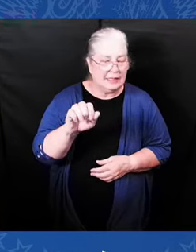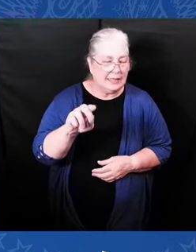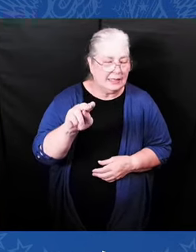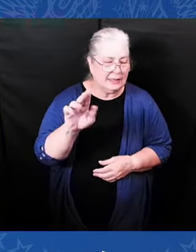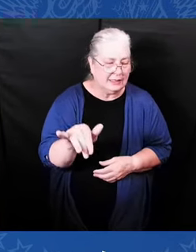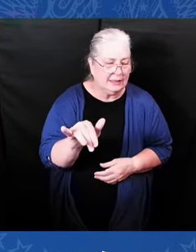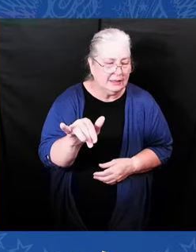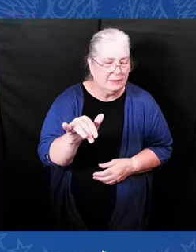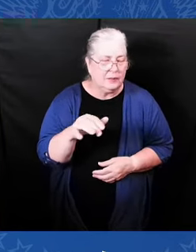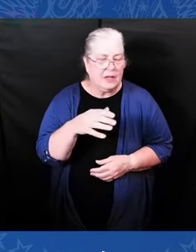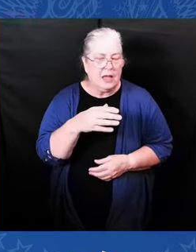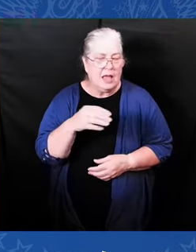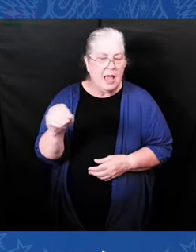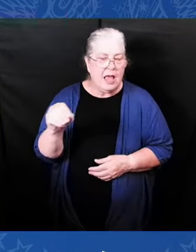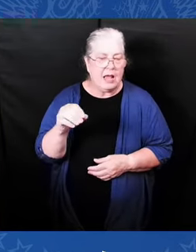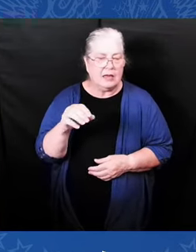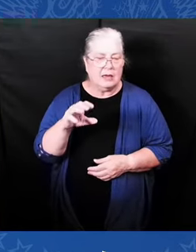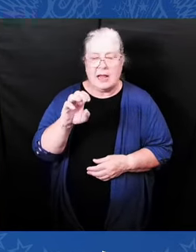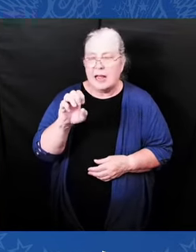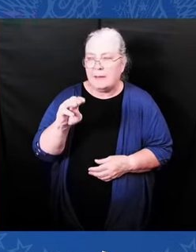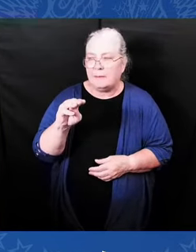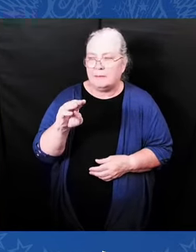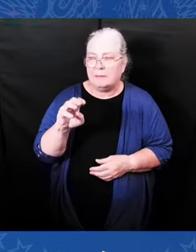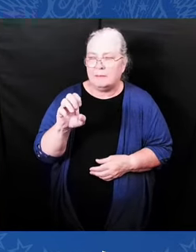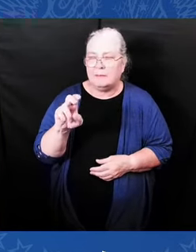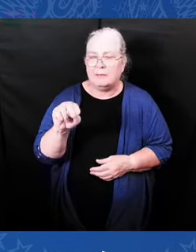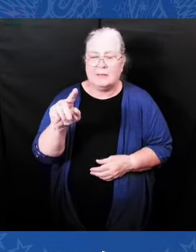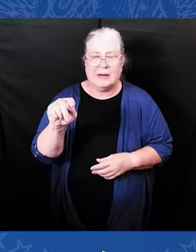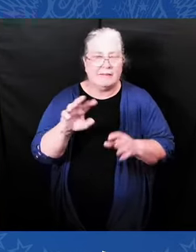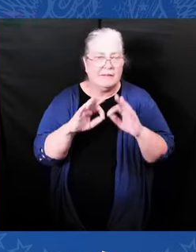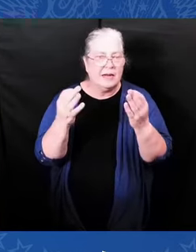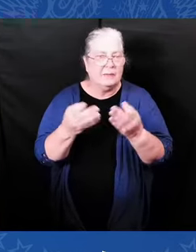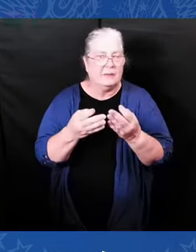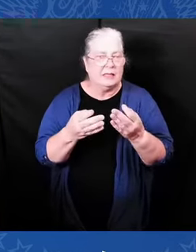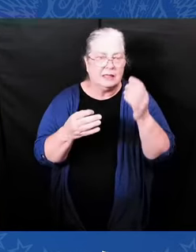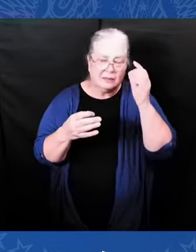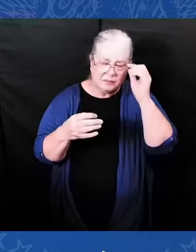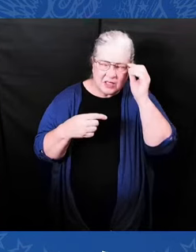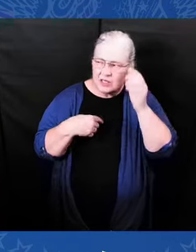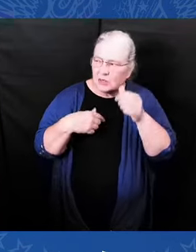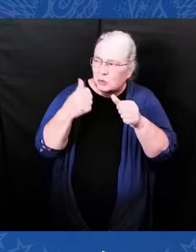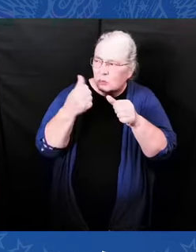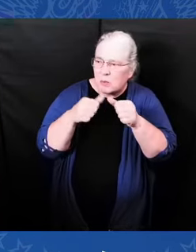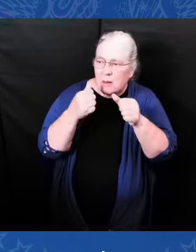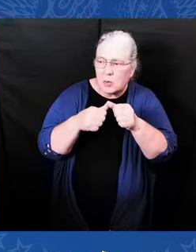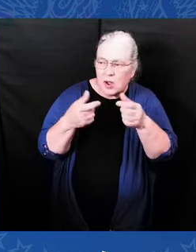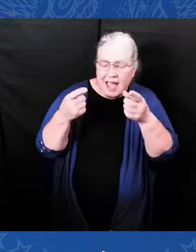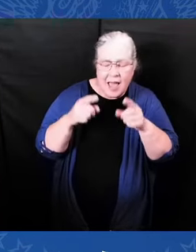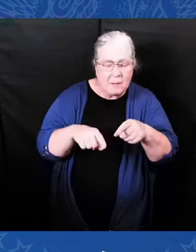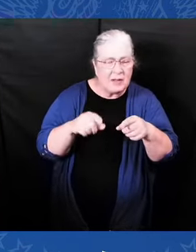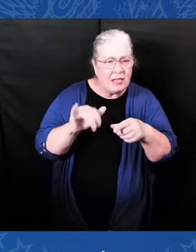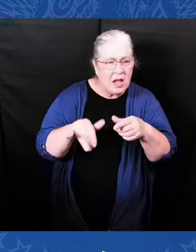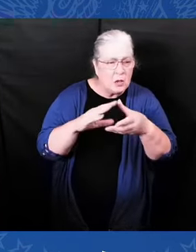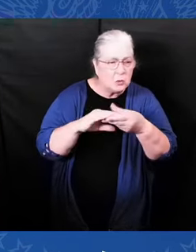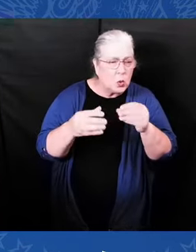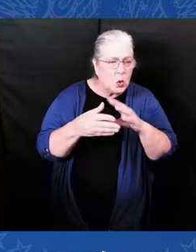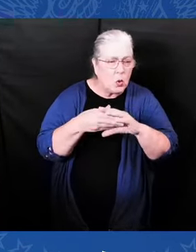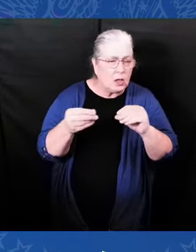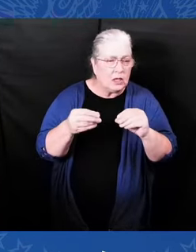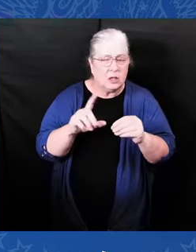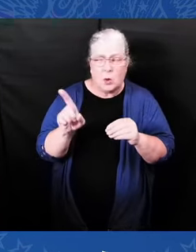order doing that. Establish a national monument so we'd always remember them, and they couldn't rewrite history.